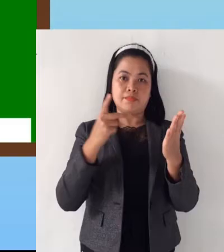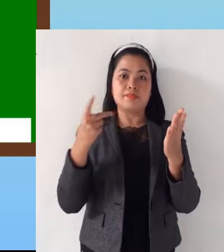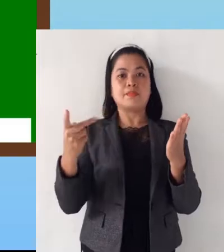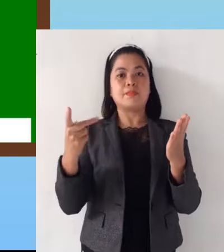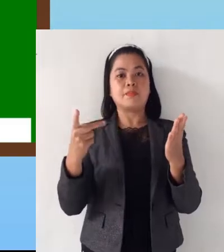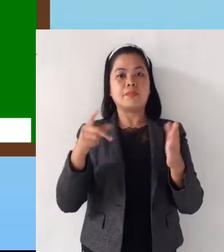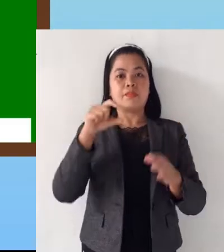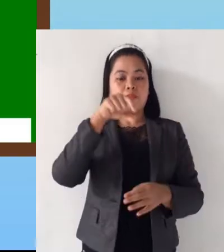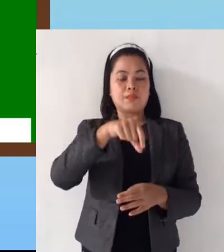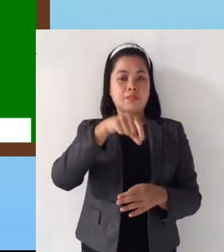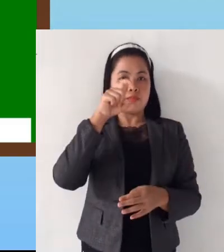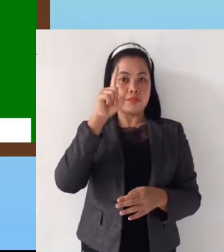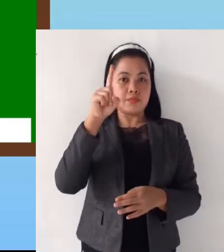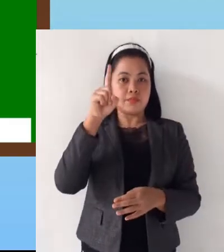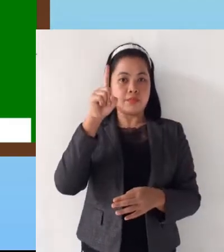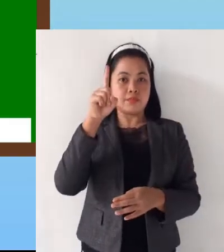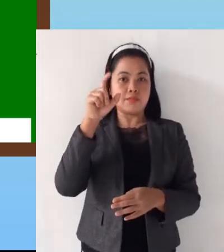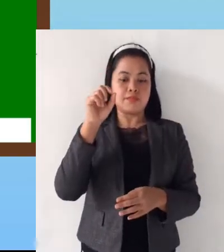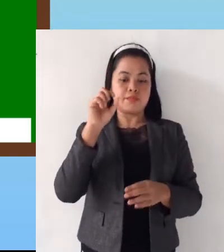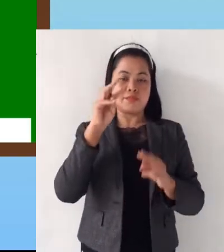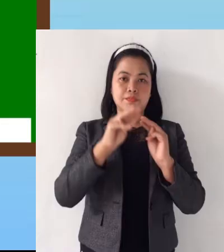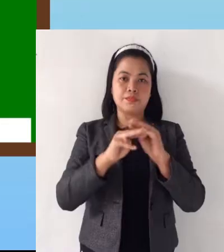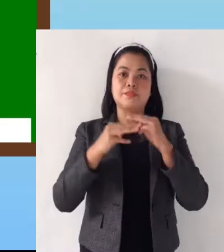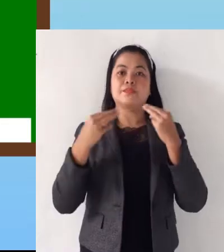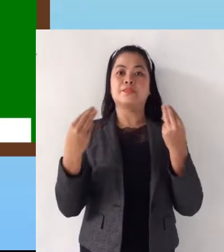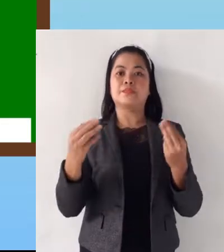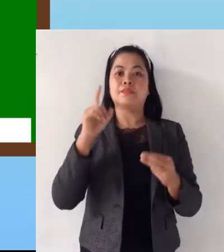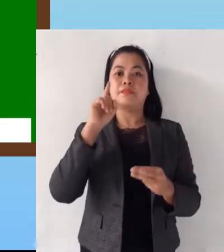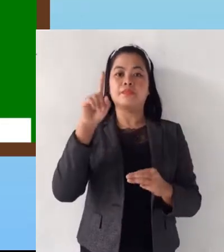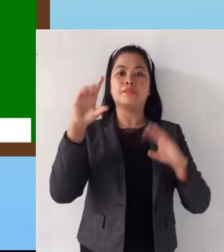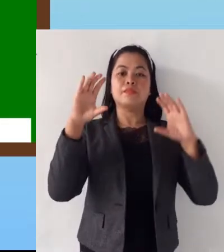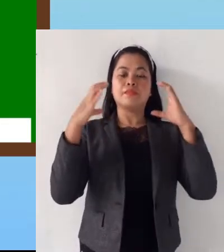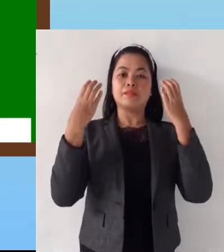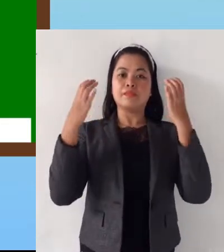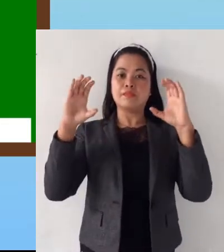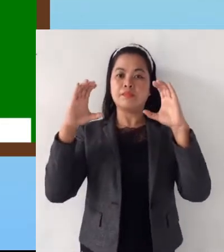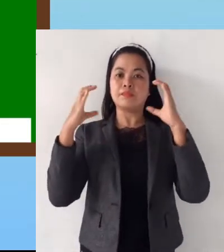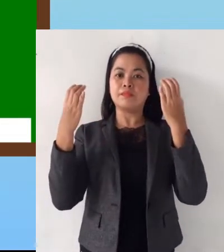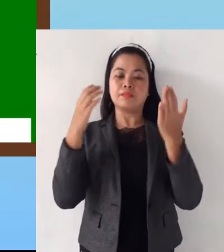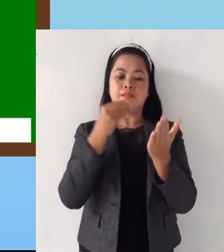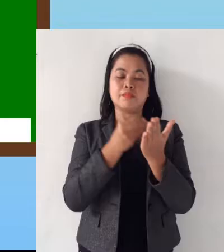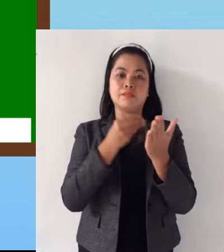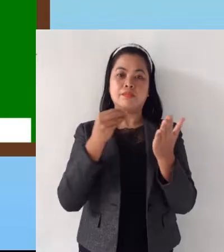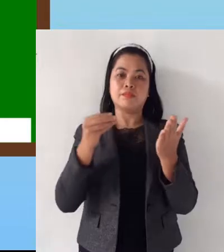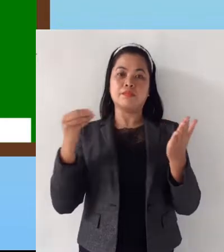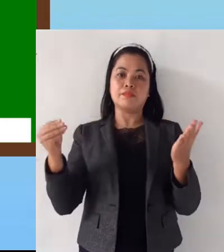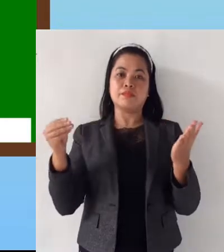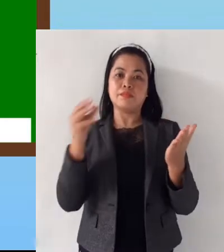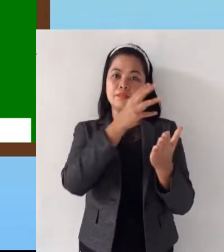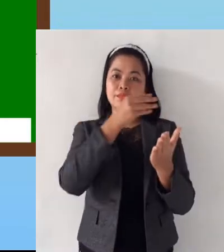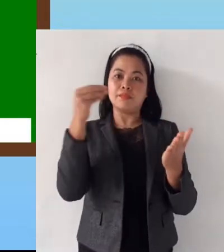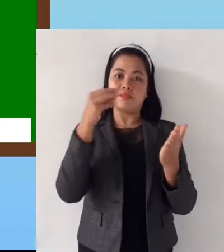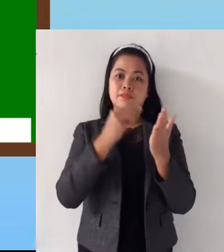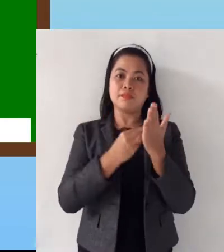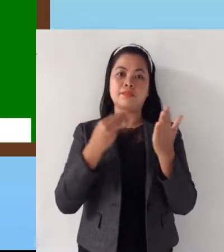quarter 1, module 1, classifying objects and materials.